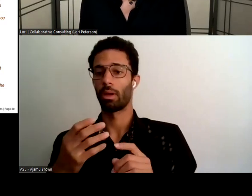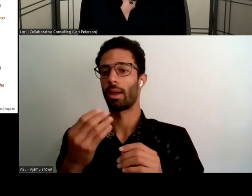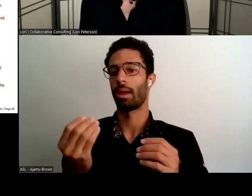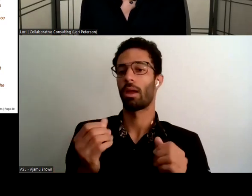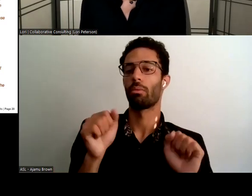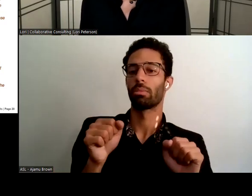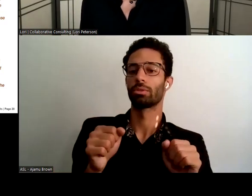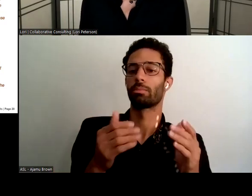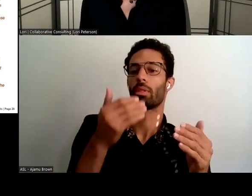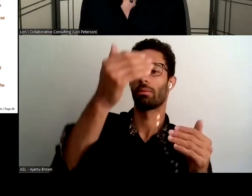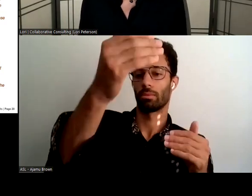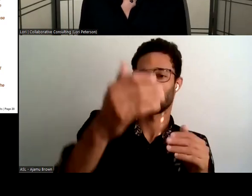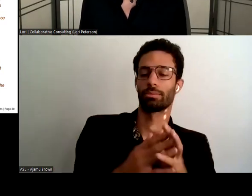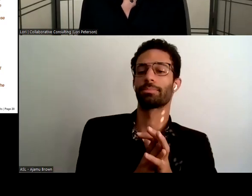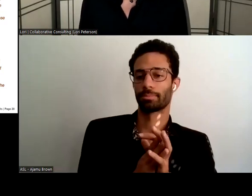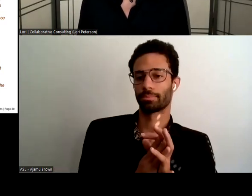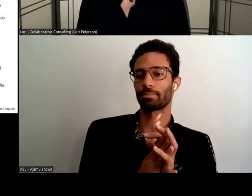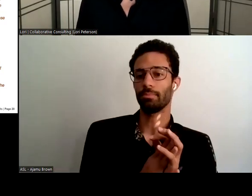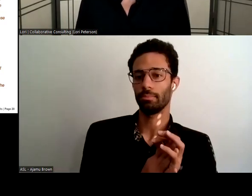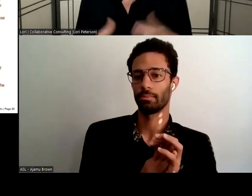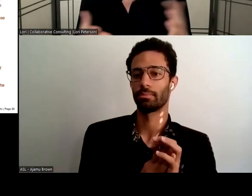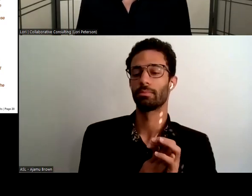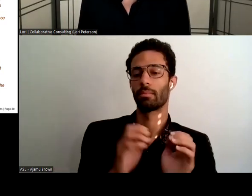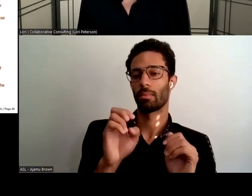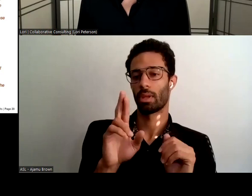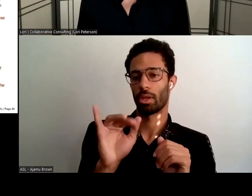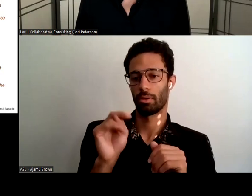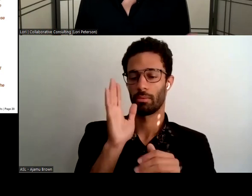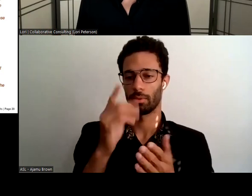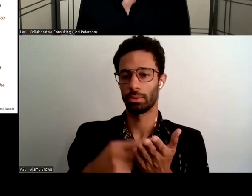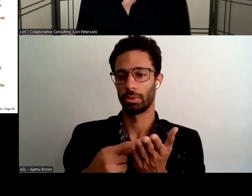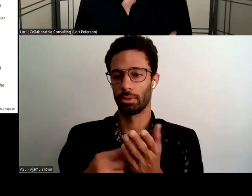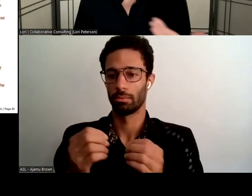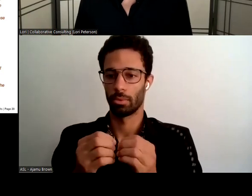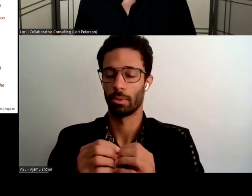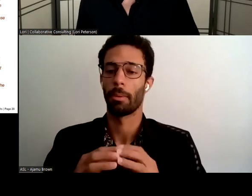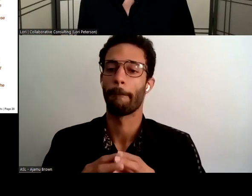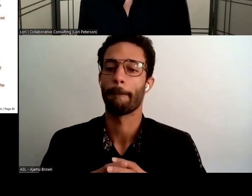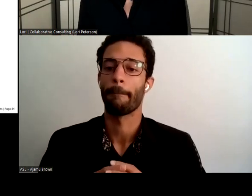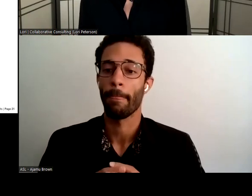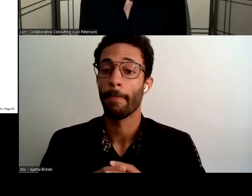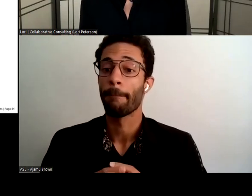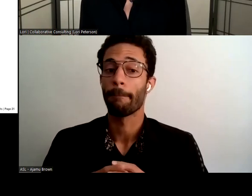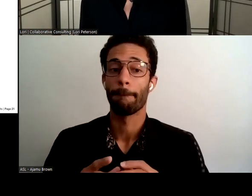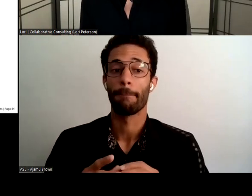state perspective in a minute from aaron as well so that's what we we asked of stakeholders